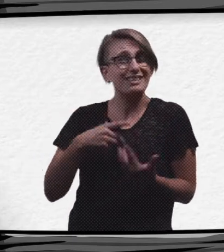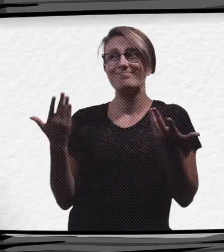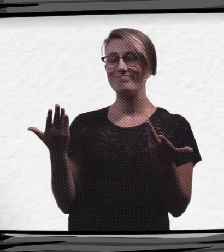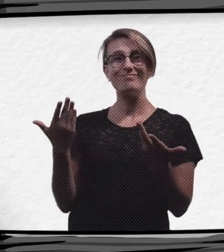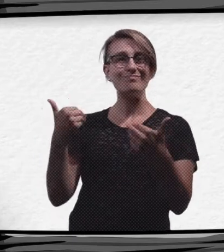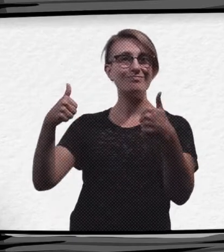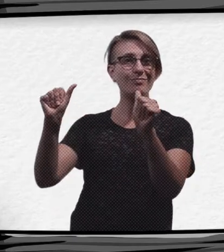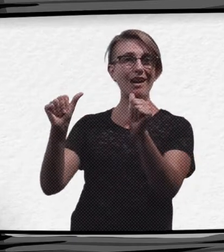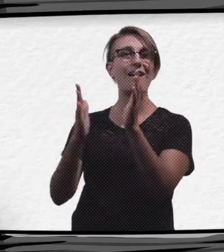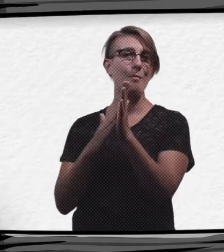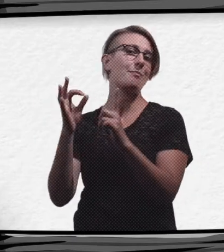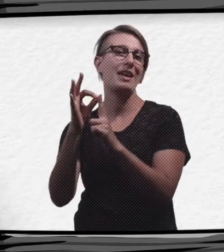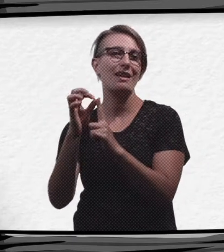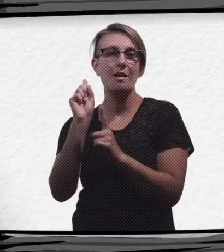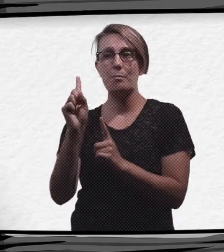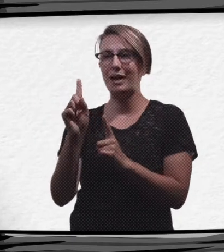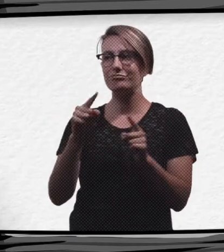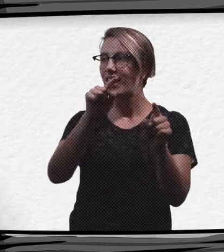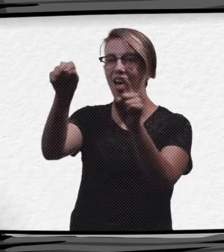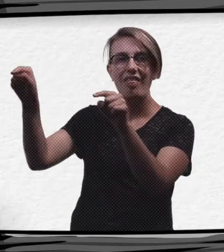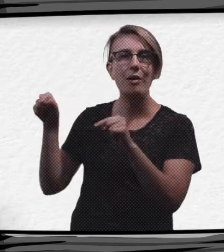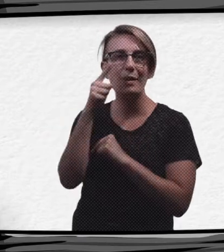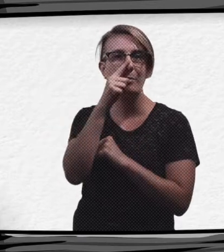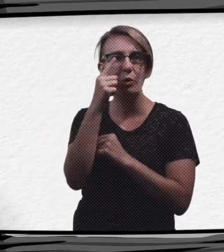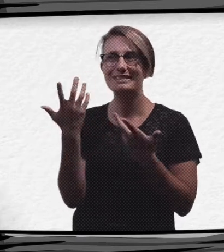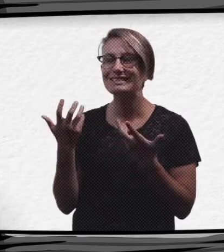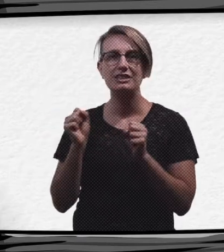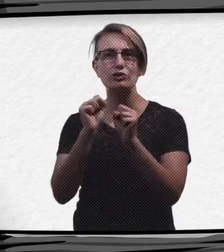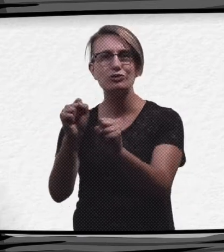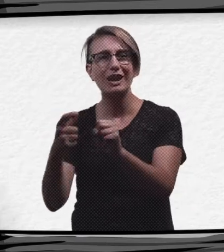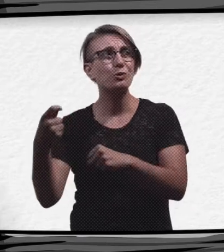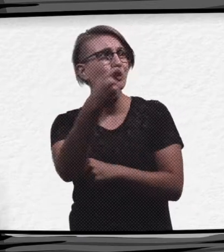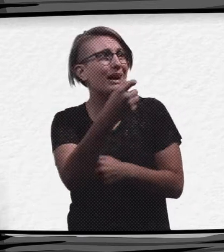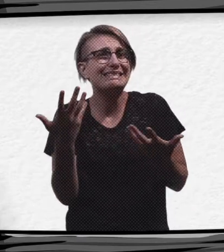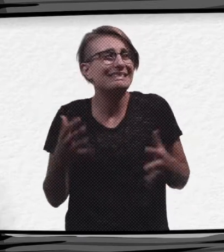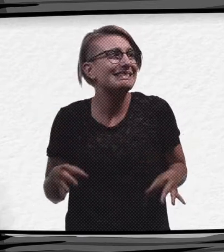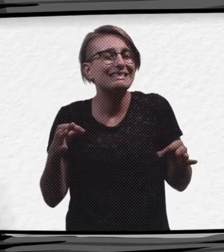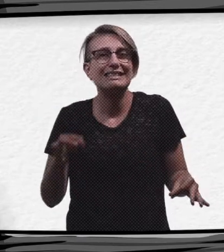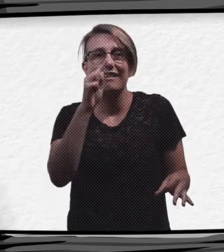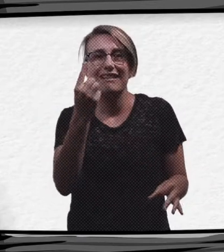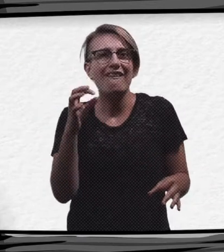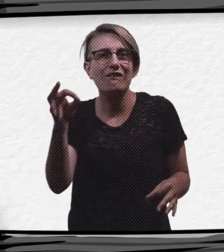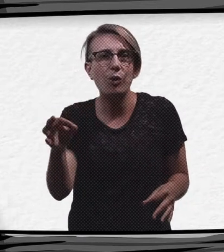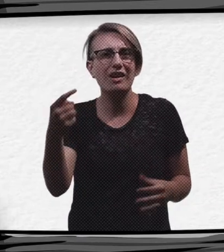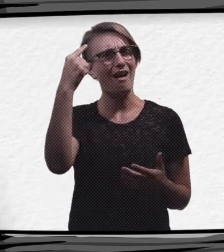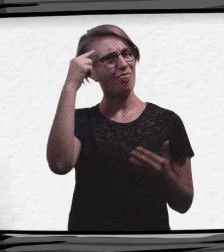else out there. To me, this goes to the core of what it means to be in a democracy. I think that every New